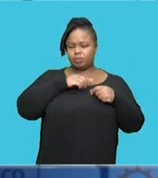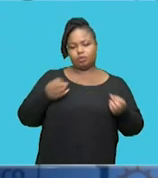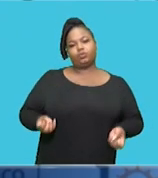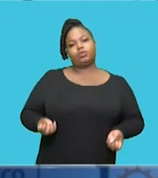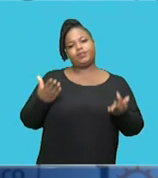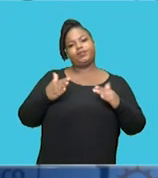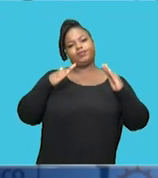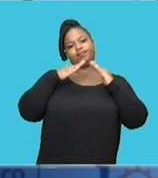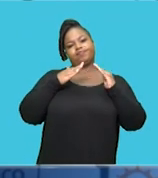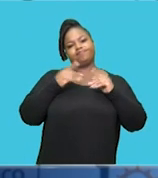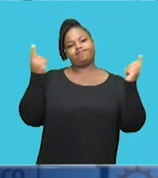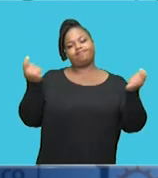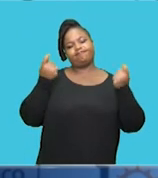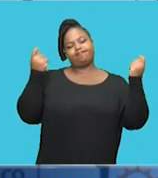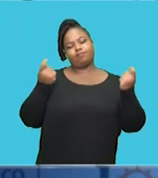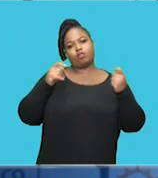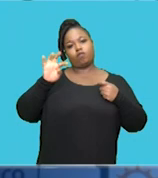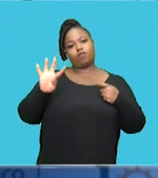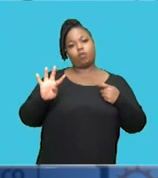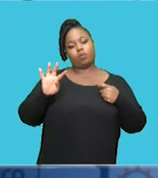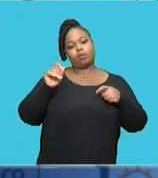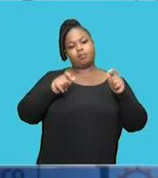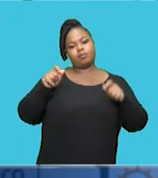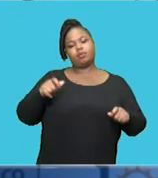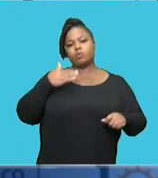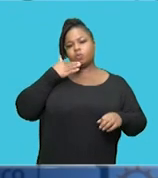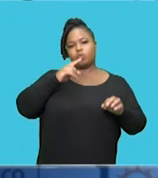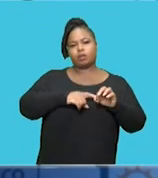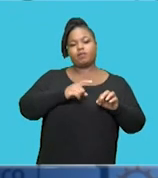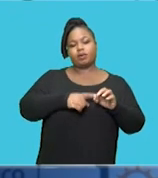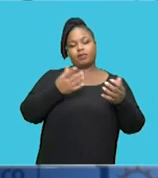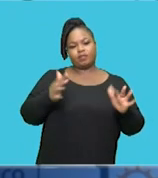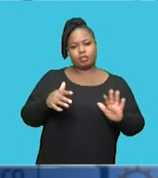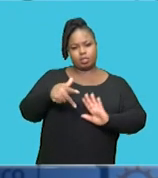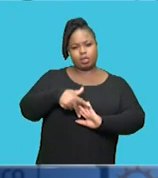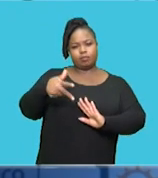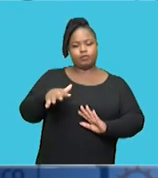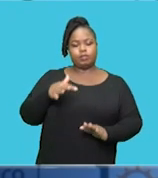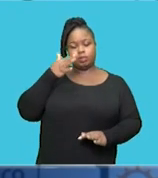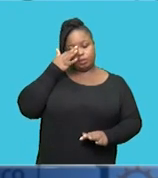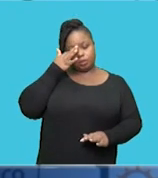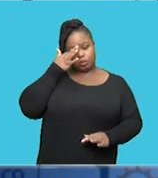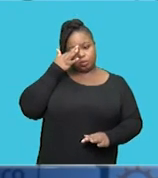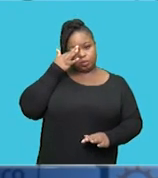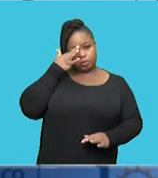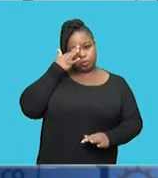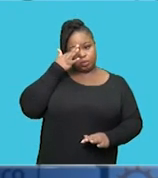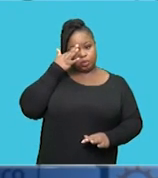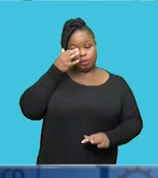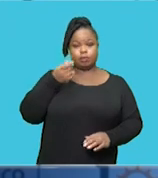ceremonially will give four people abawa kwalifaele abawa approved Amakiz,